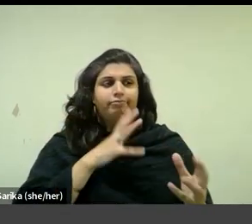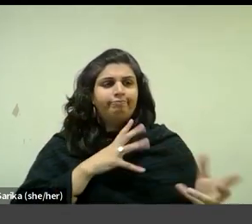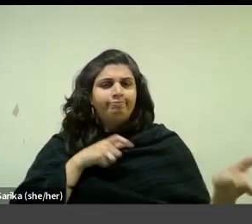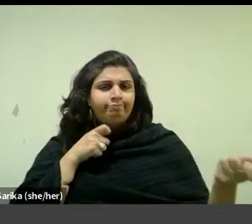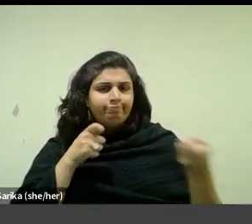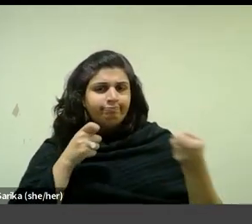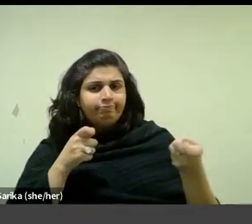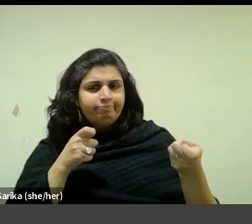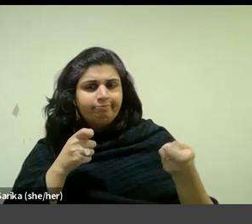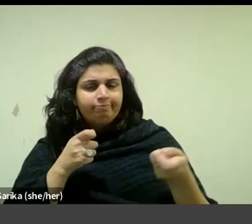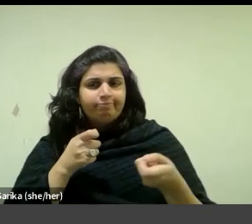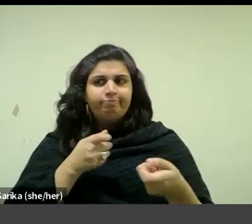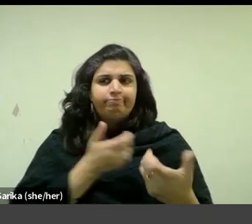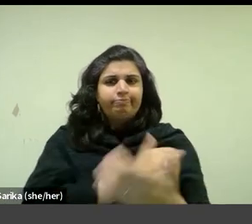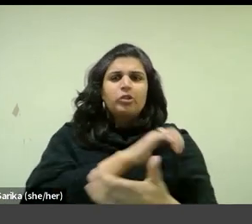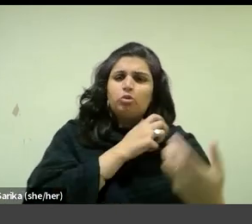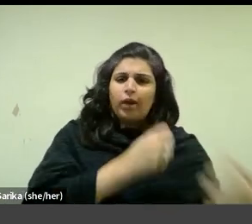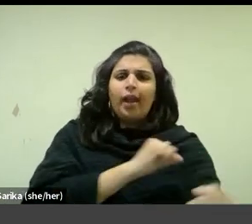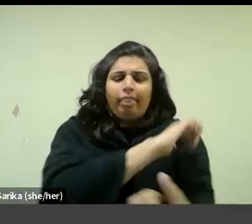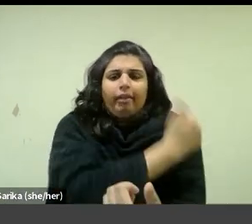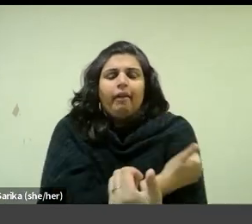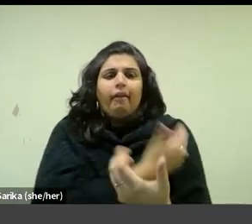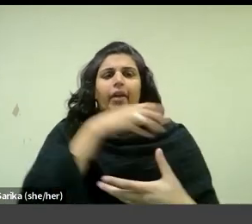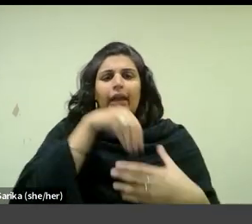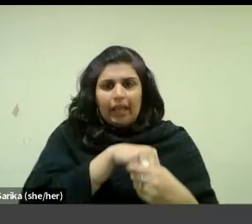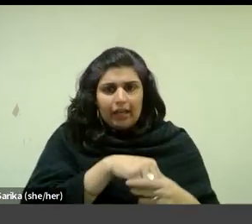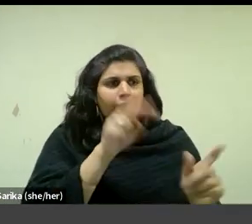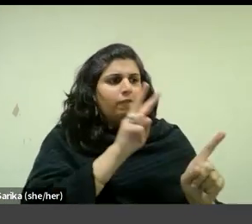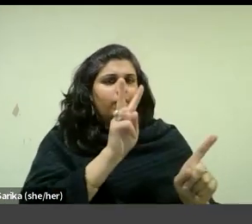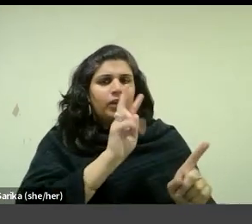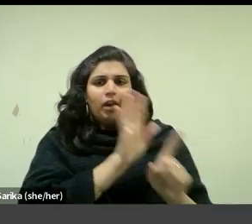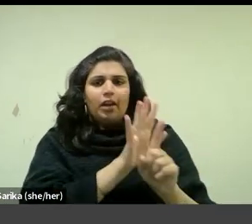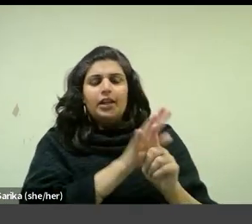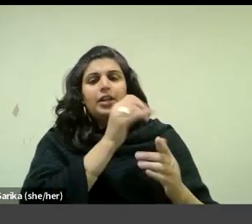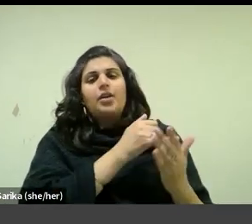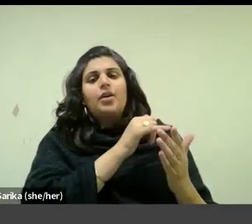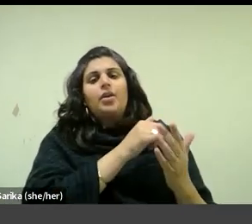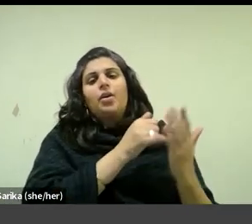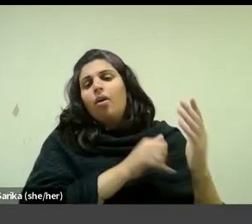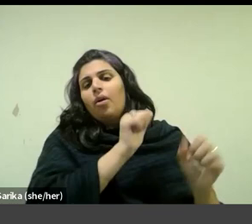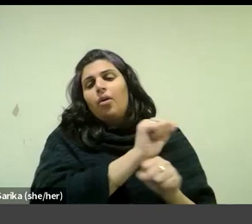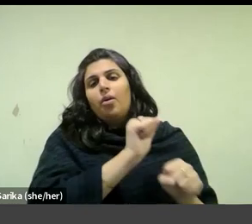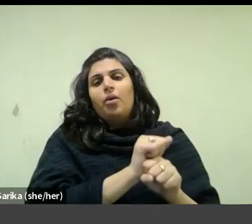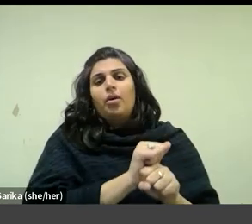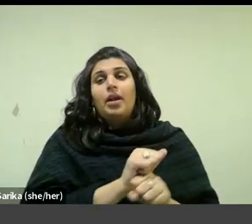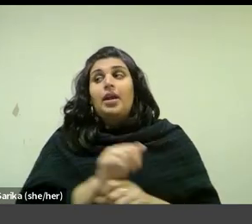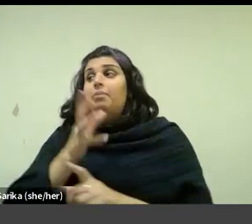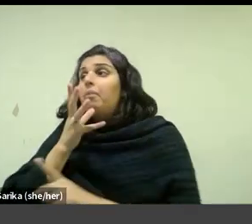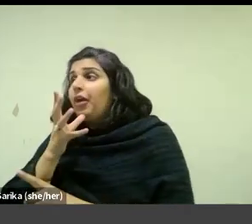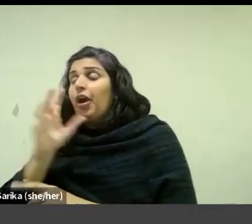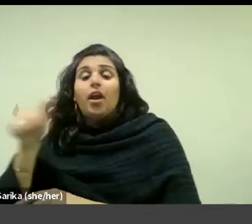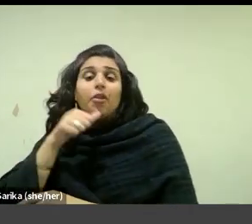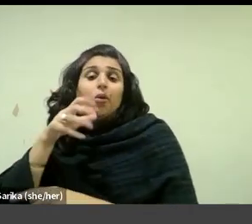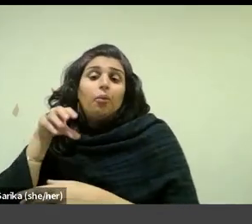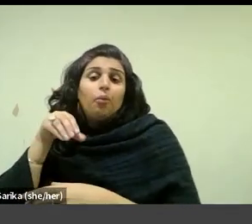Voyard's practice and in his artworks. With the active input of his mother and the other women of the household, Voyard